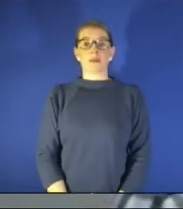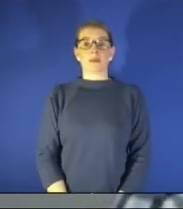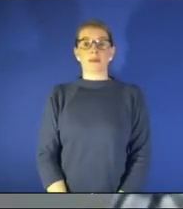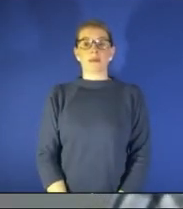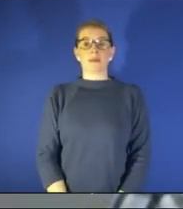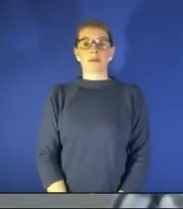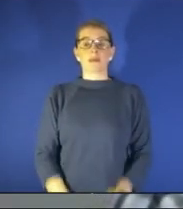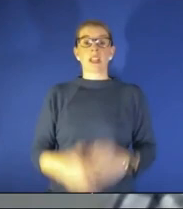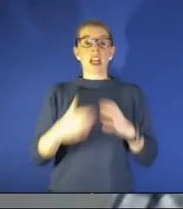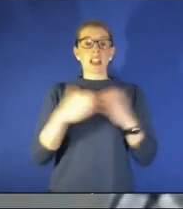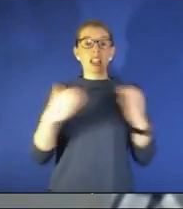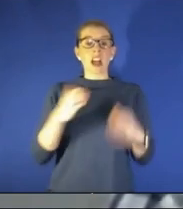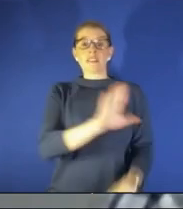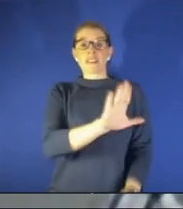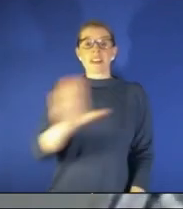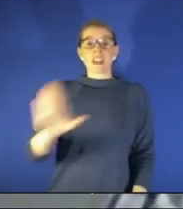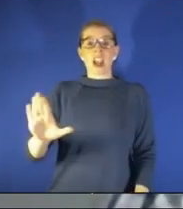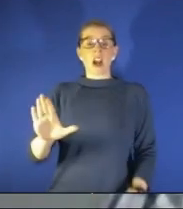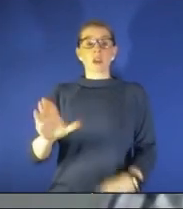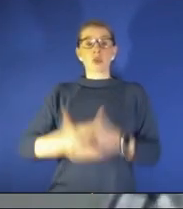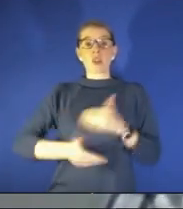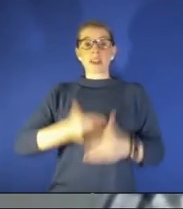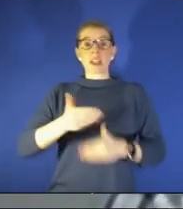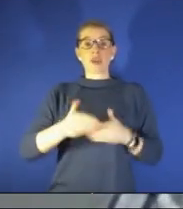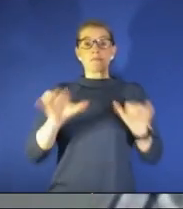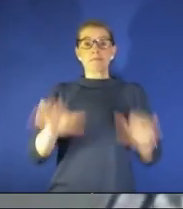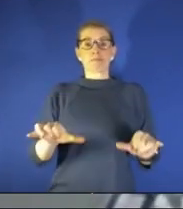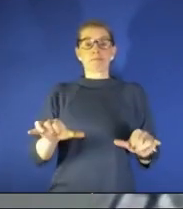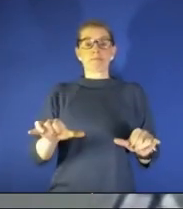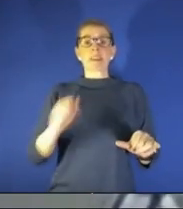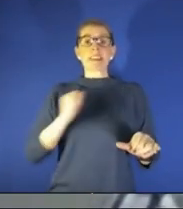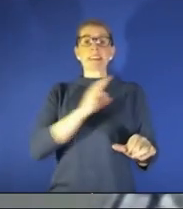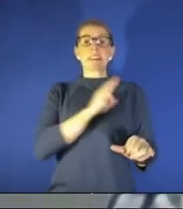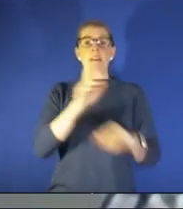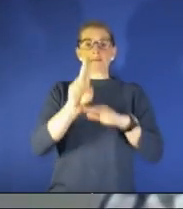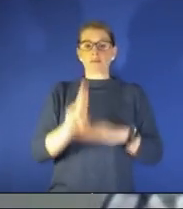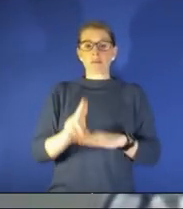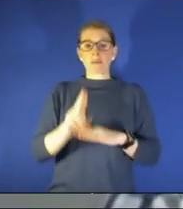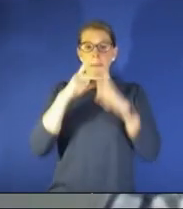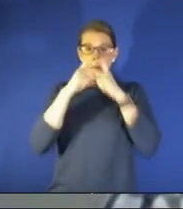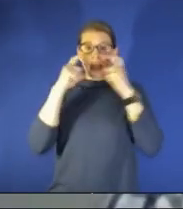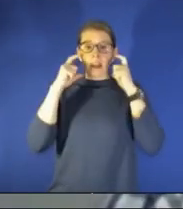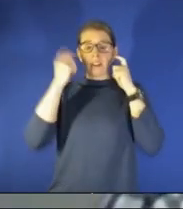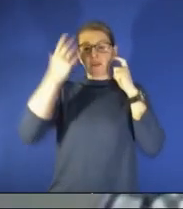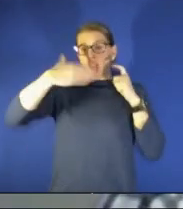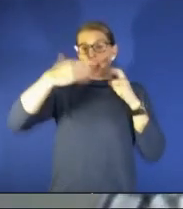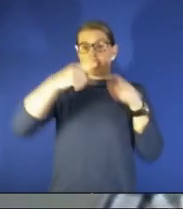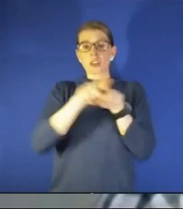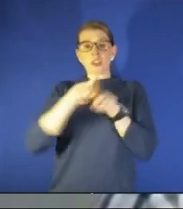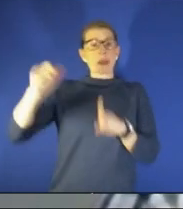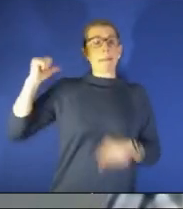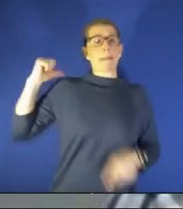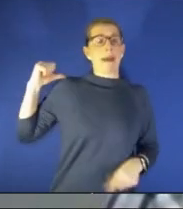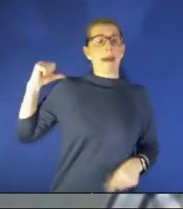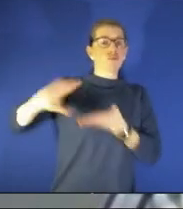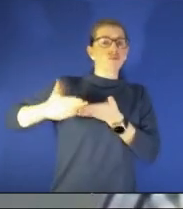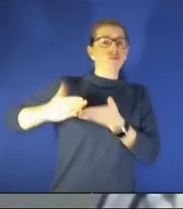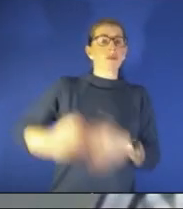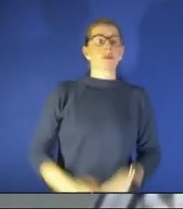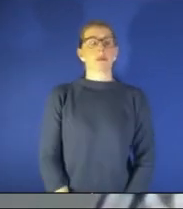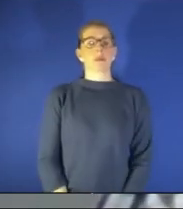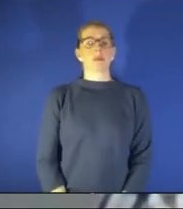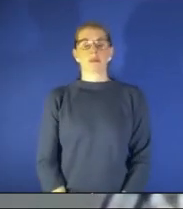procedures in place including the staff wearing masks in the front of the house and in the back of the house uh extra